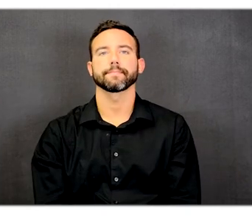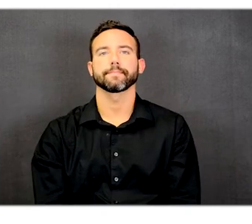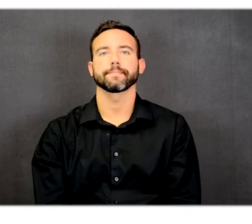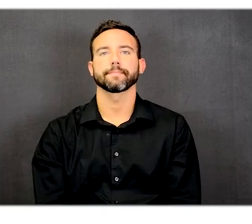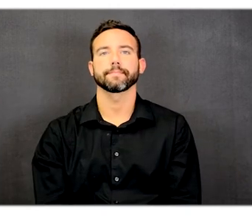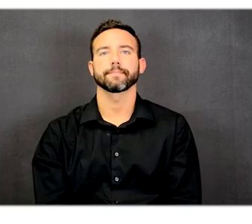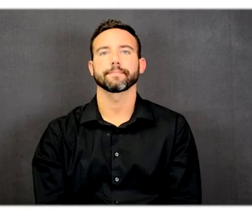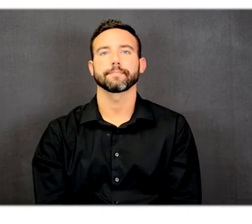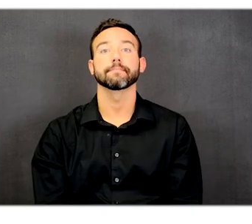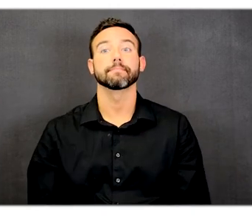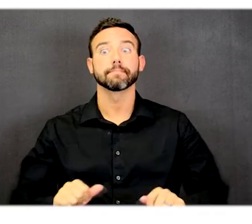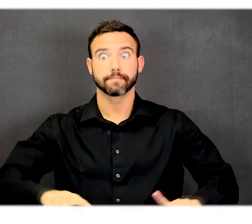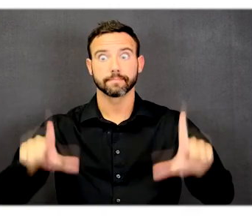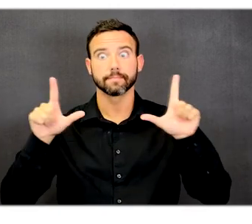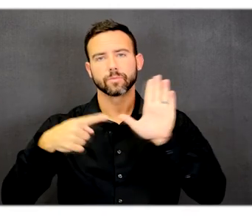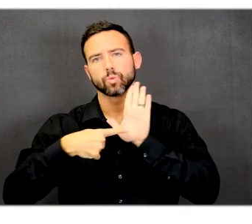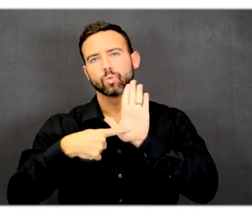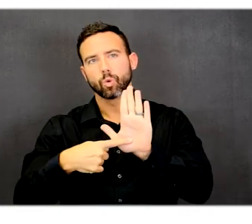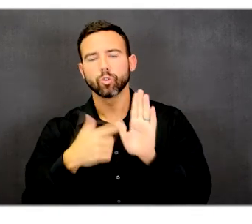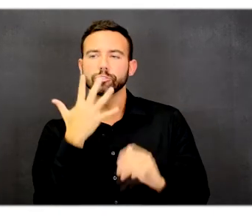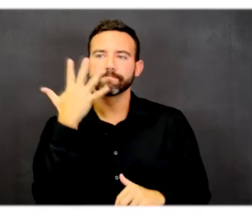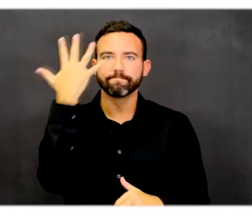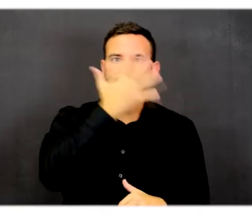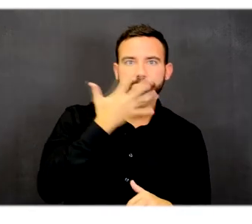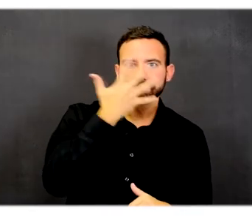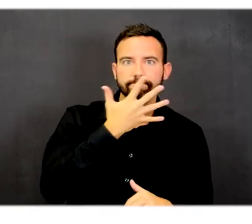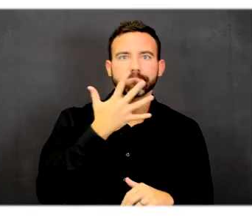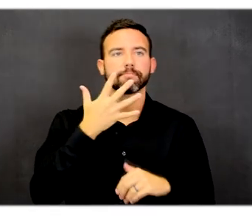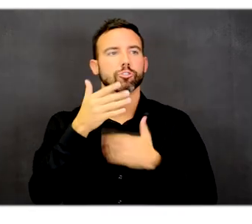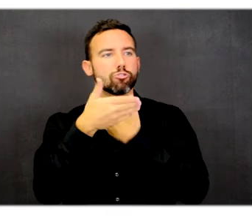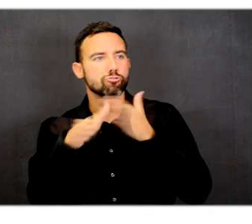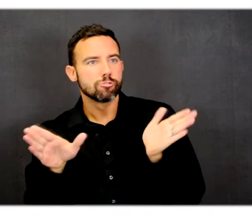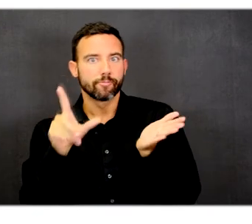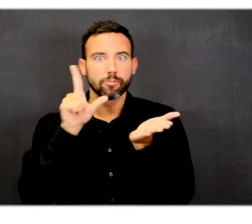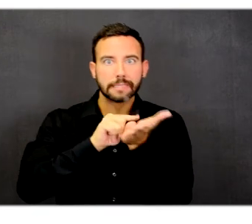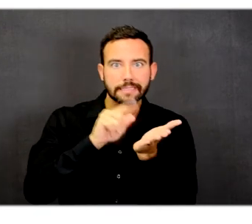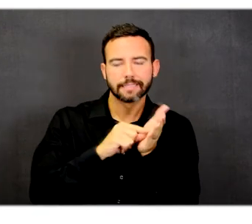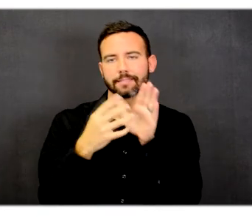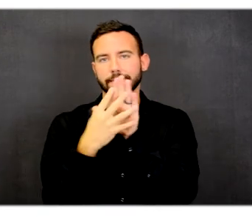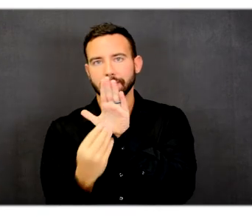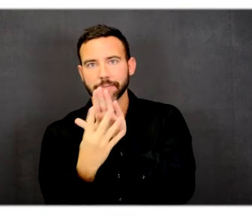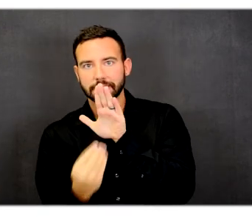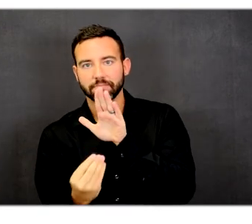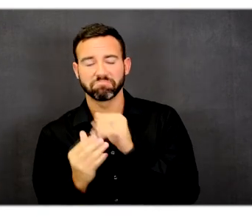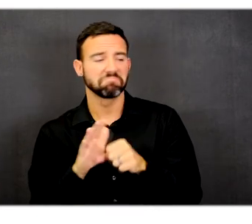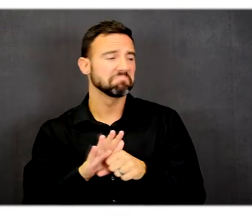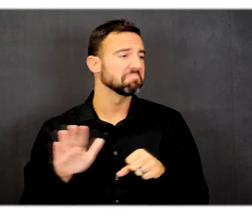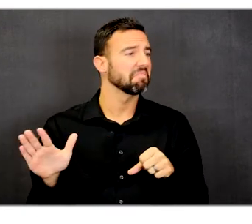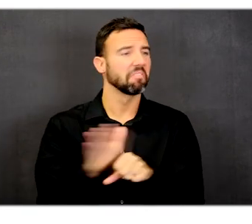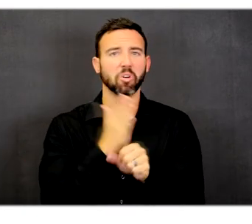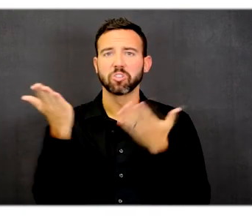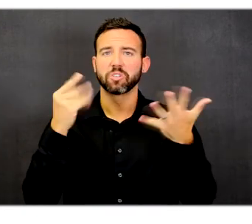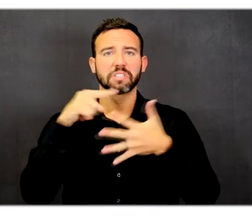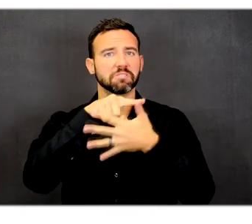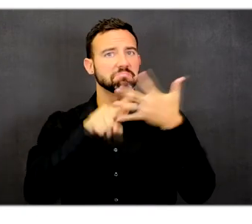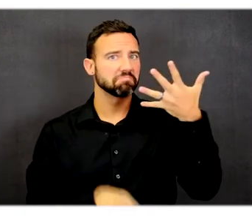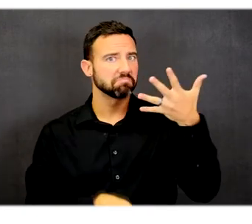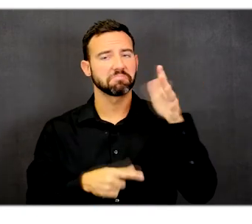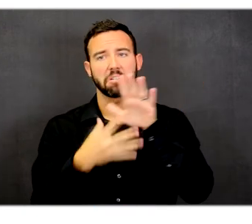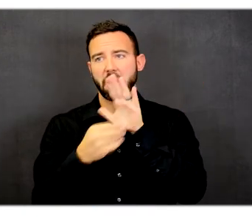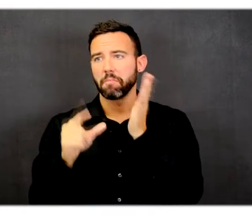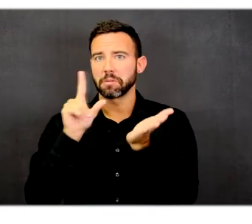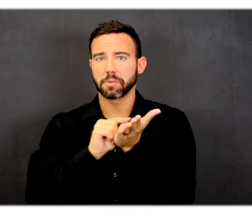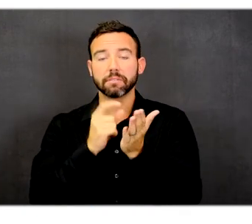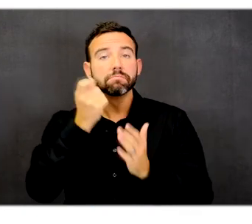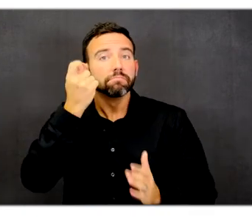This slide shows the layout of the print and copy room areas. There is a full-service copy and print area on the